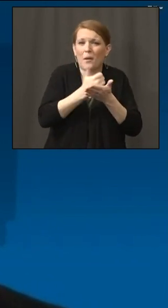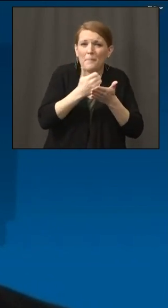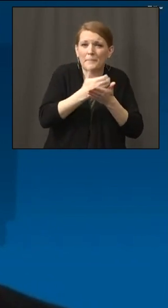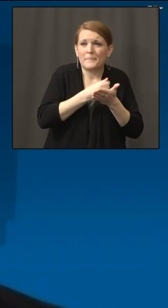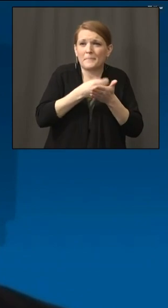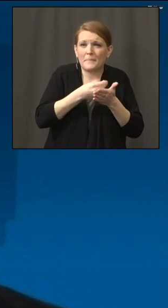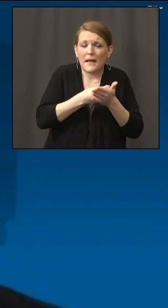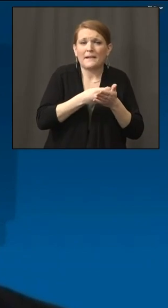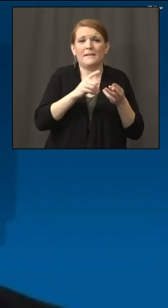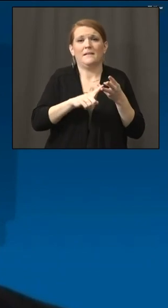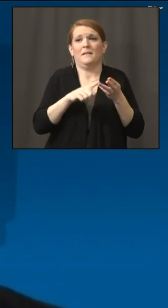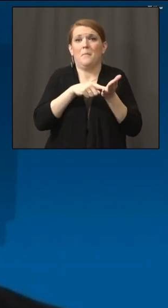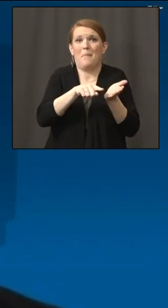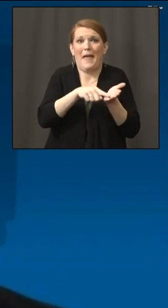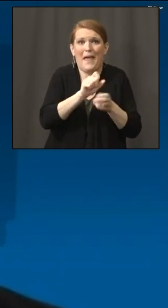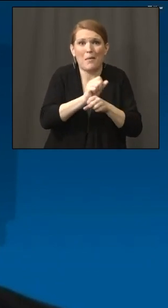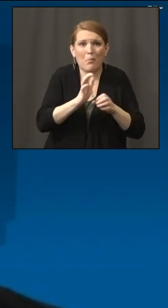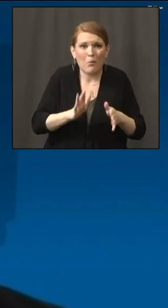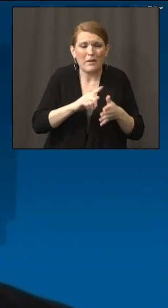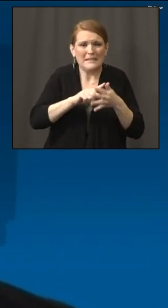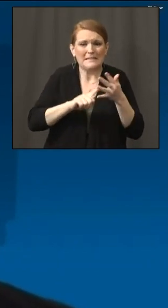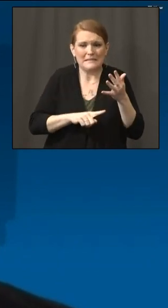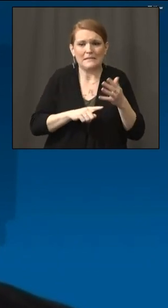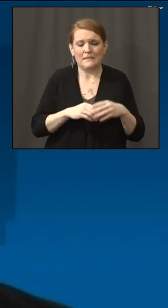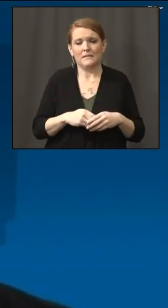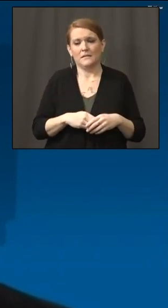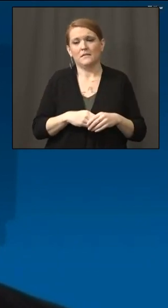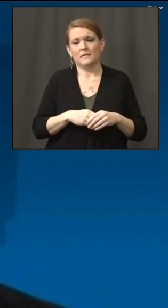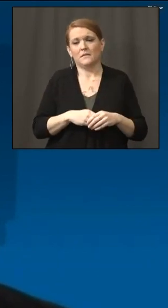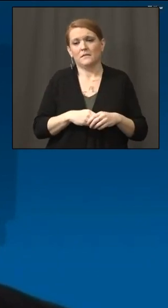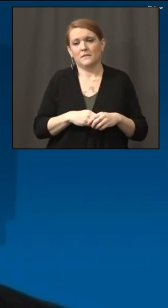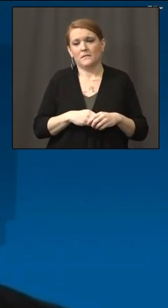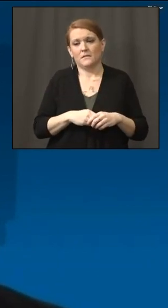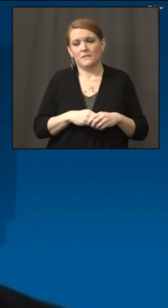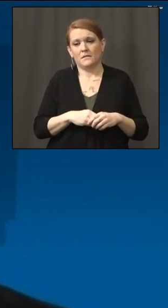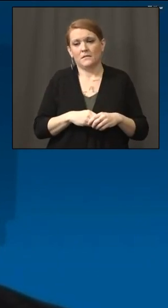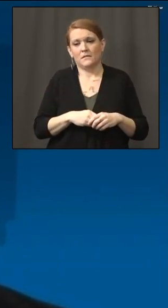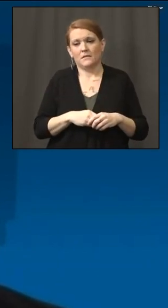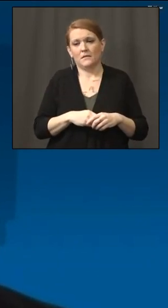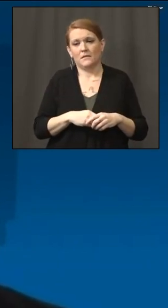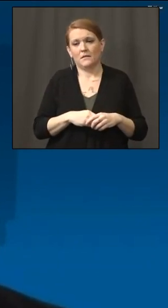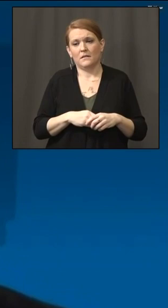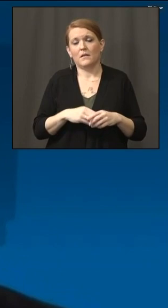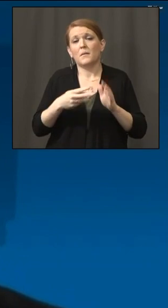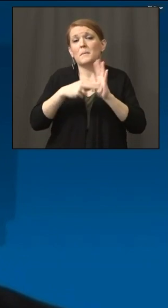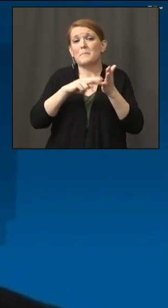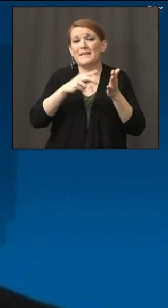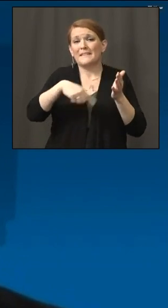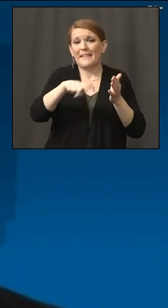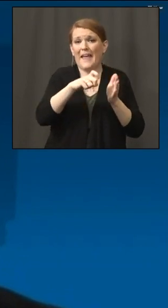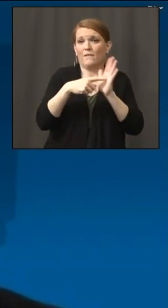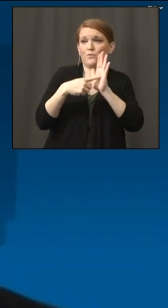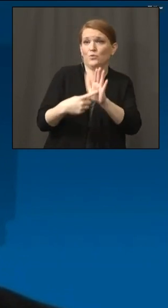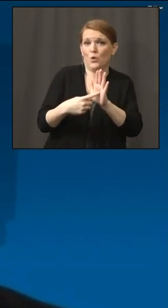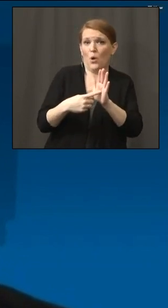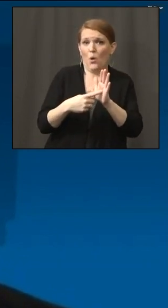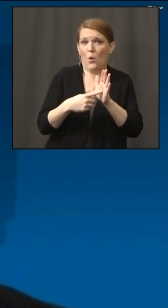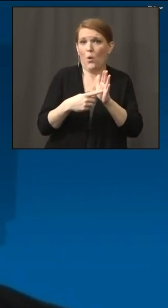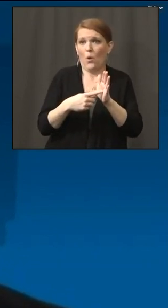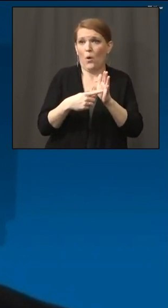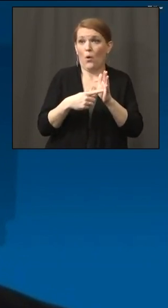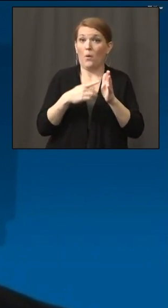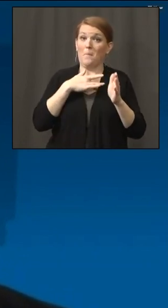average gross receipts for businesses receiving this grant have, you know, they can demonstrate that they've been down 25 percent